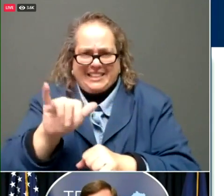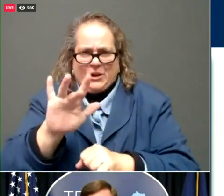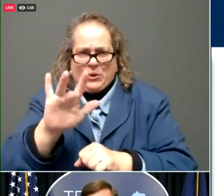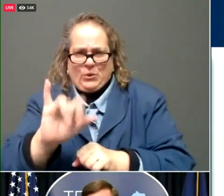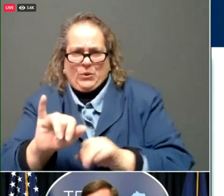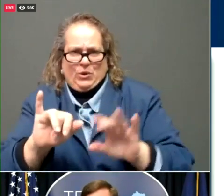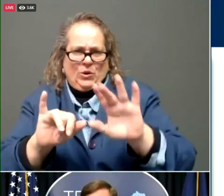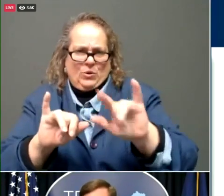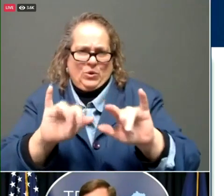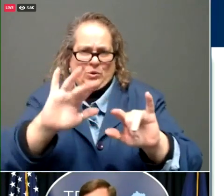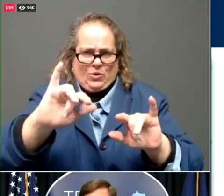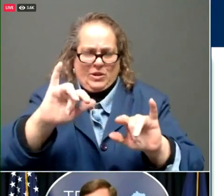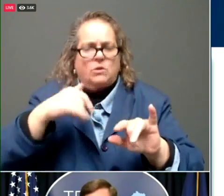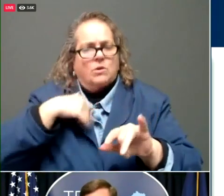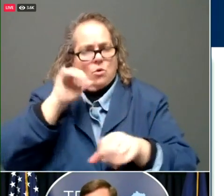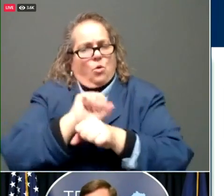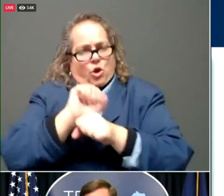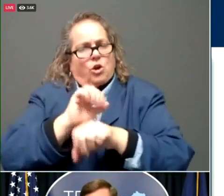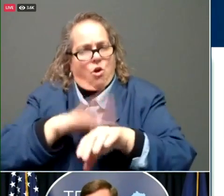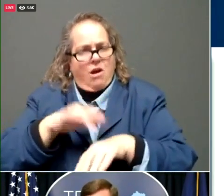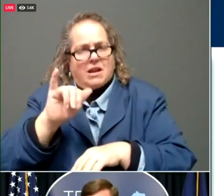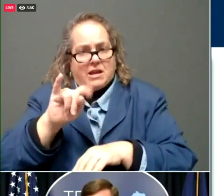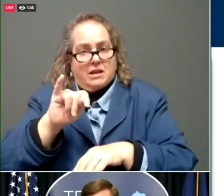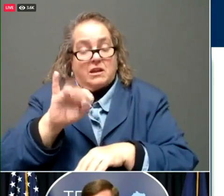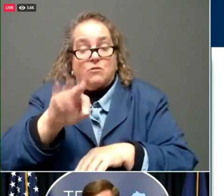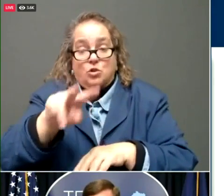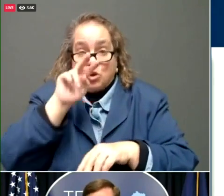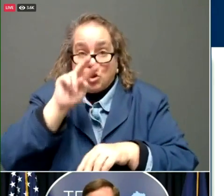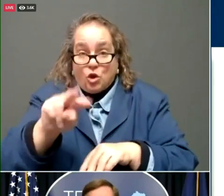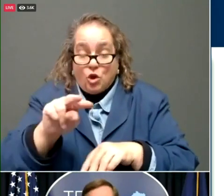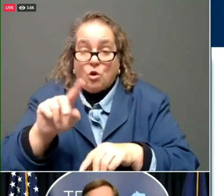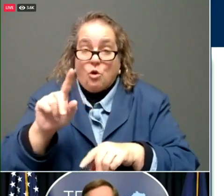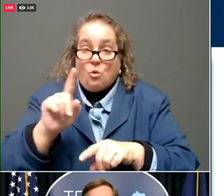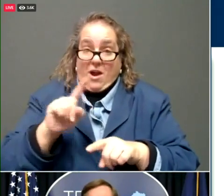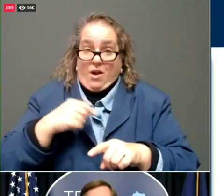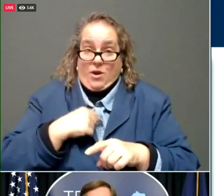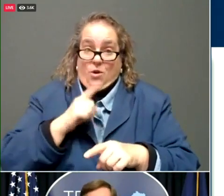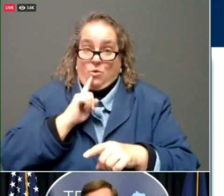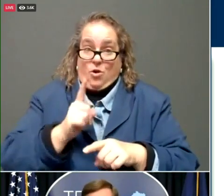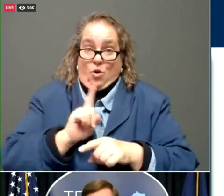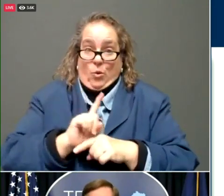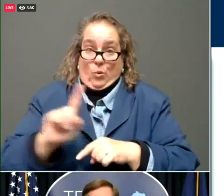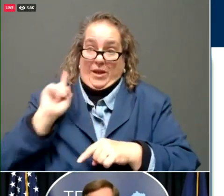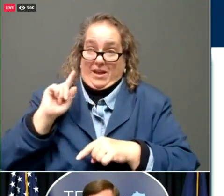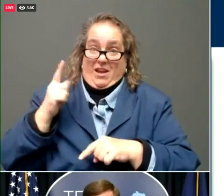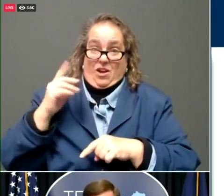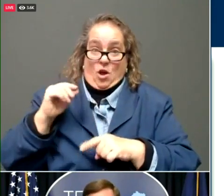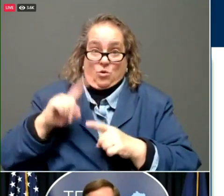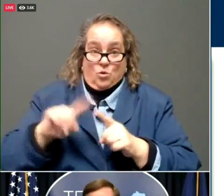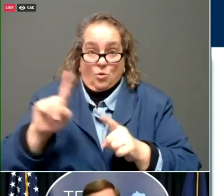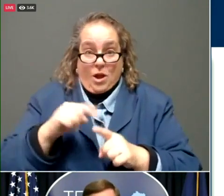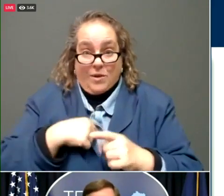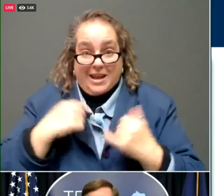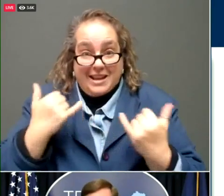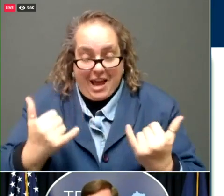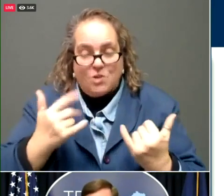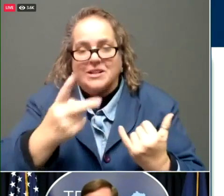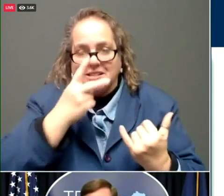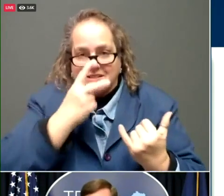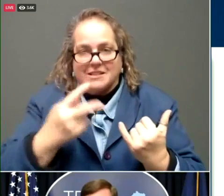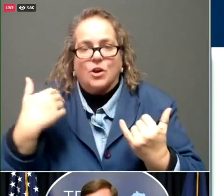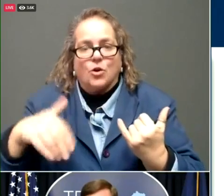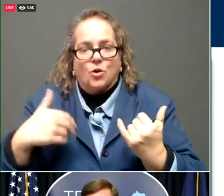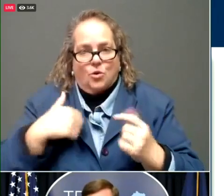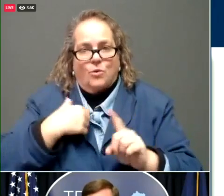And if you look through the progression of where we even were a week ago and you look at where we are now, uh, you see how this is